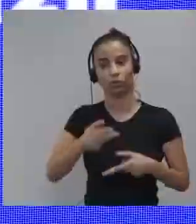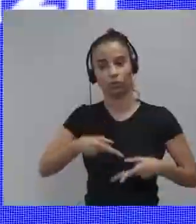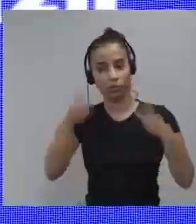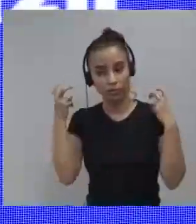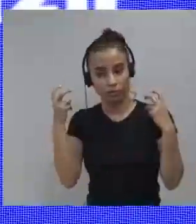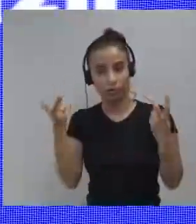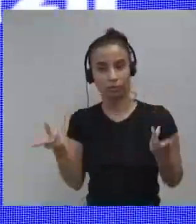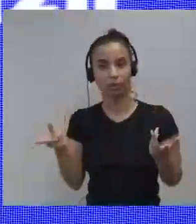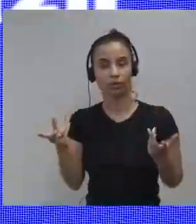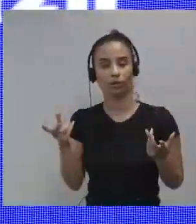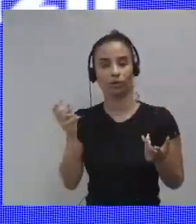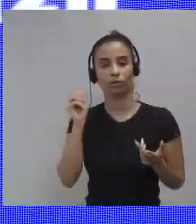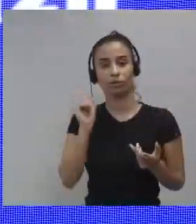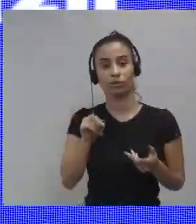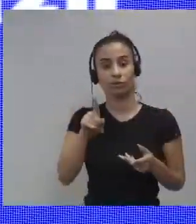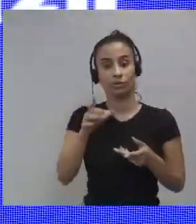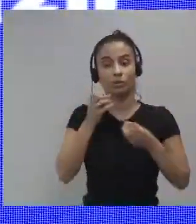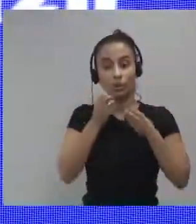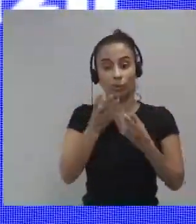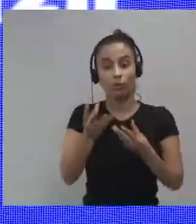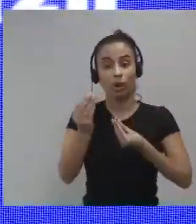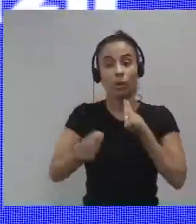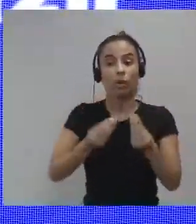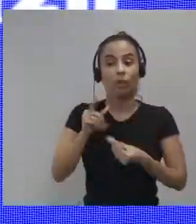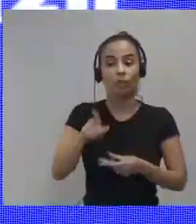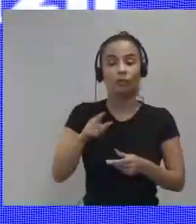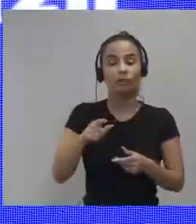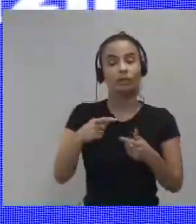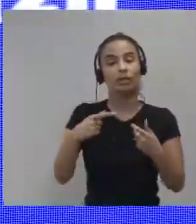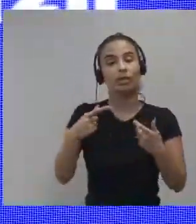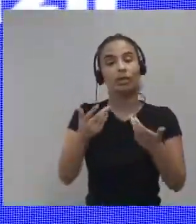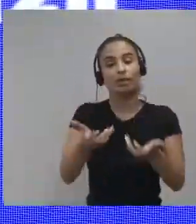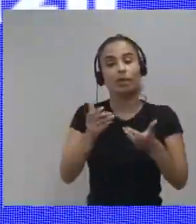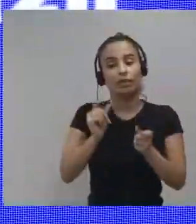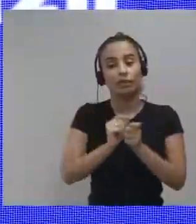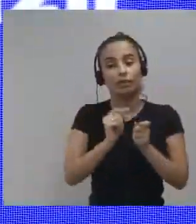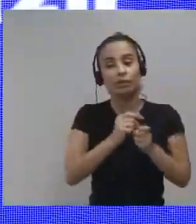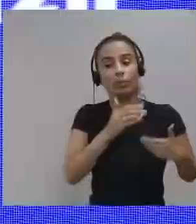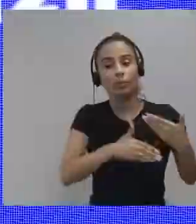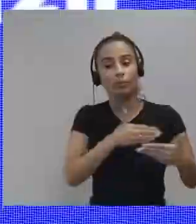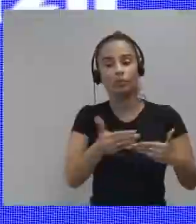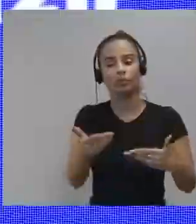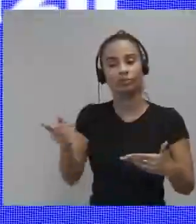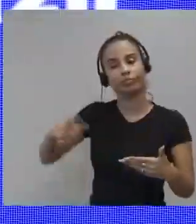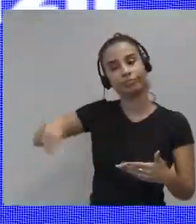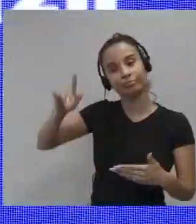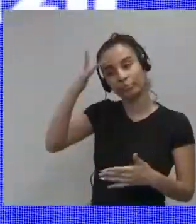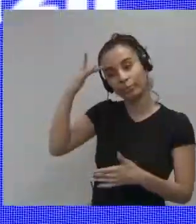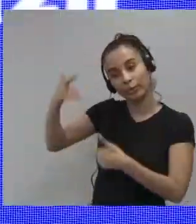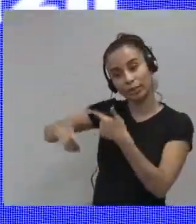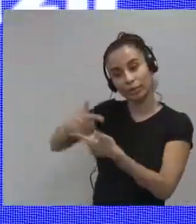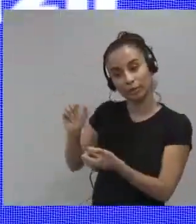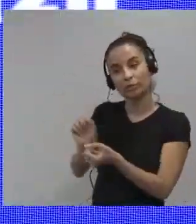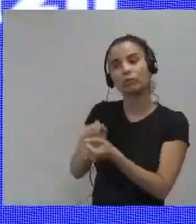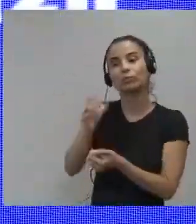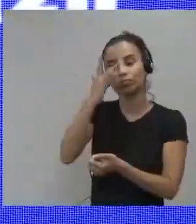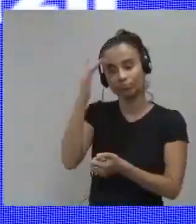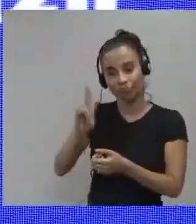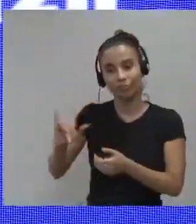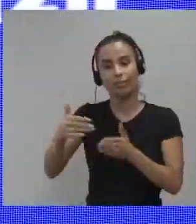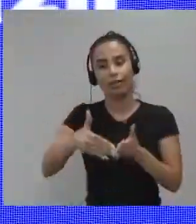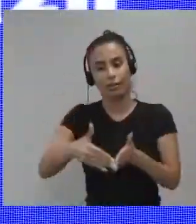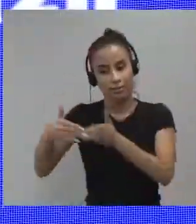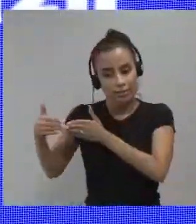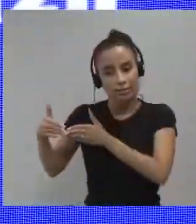operate you will be giving everybody who works with you license to also operate like this so my request